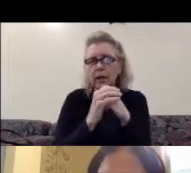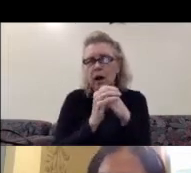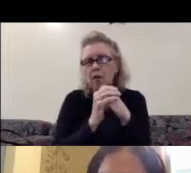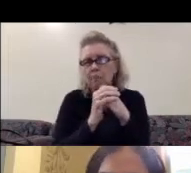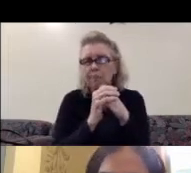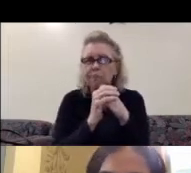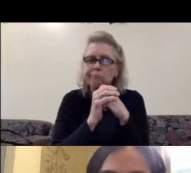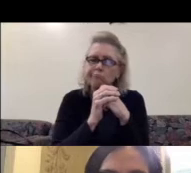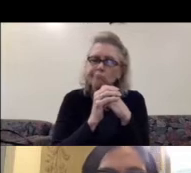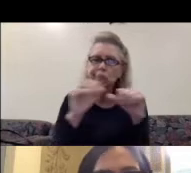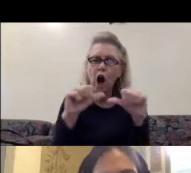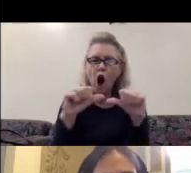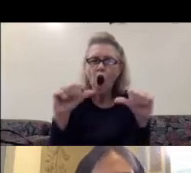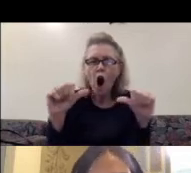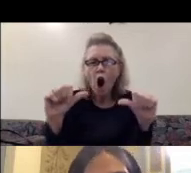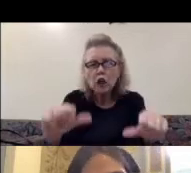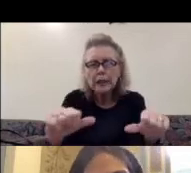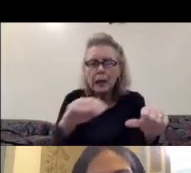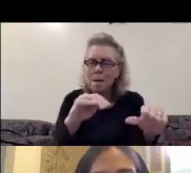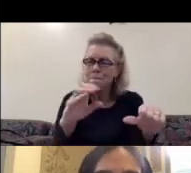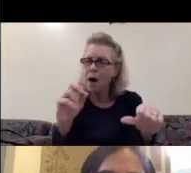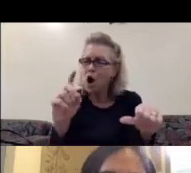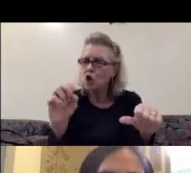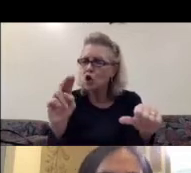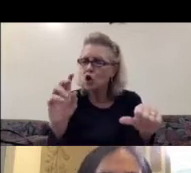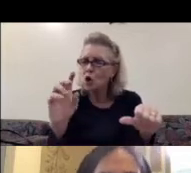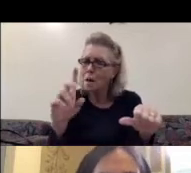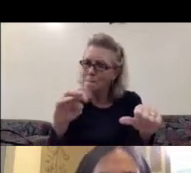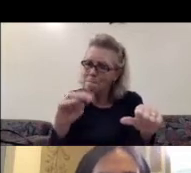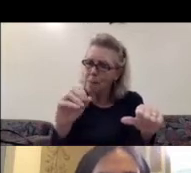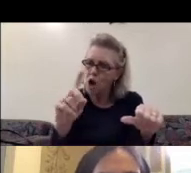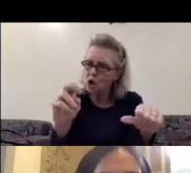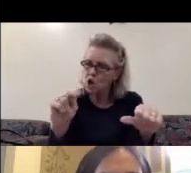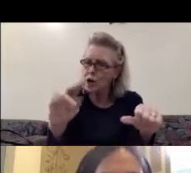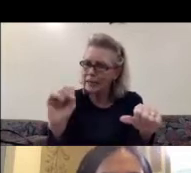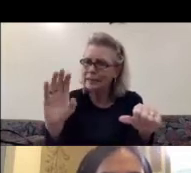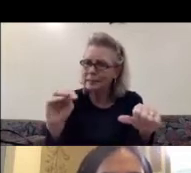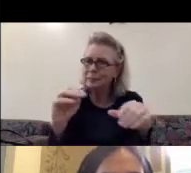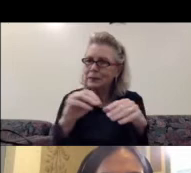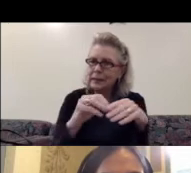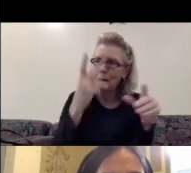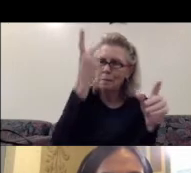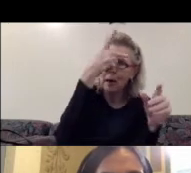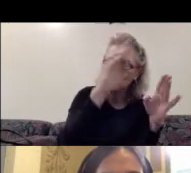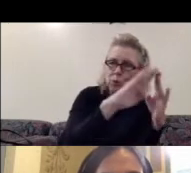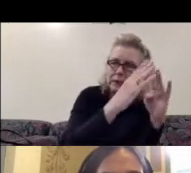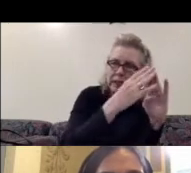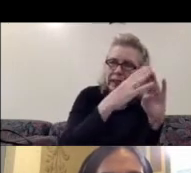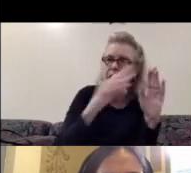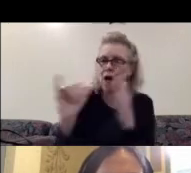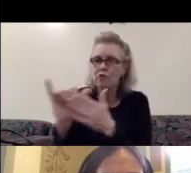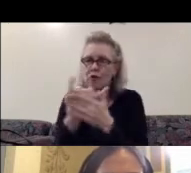and architectonic modernism in Mexico City and New York with a project I had, the